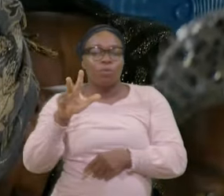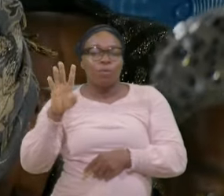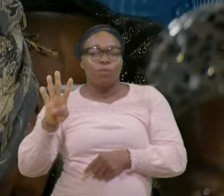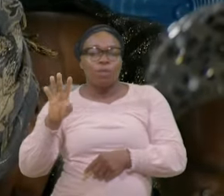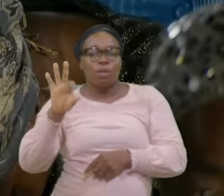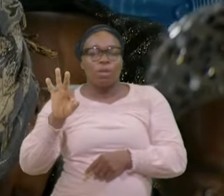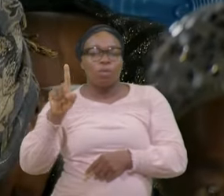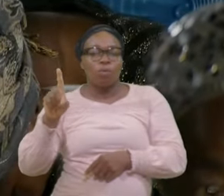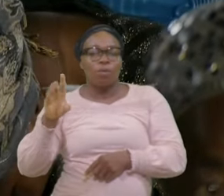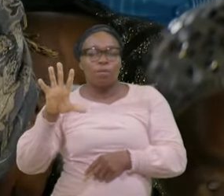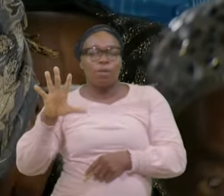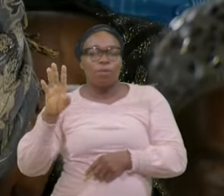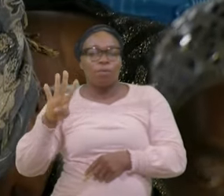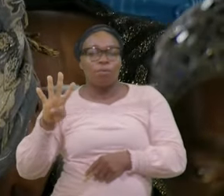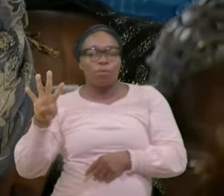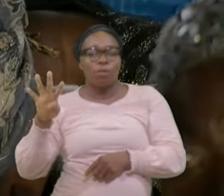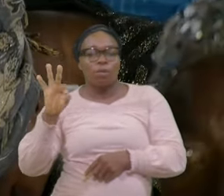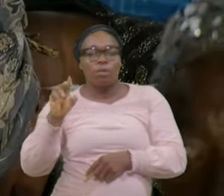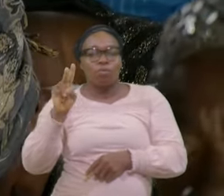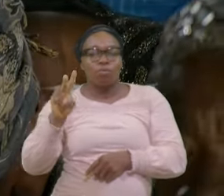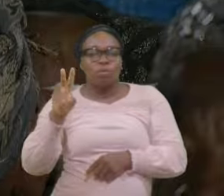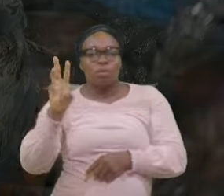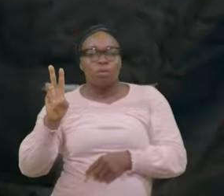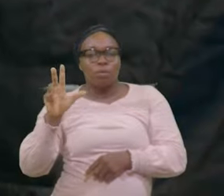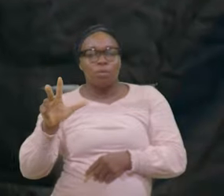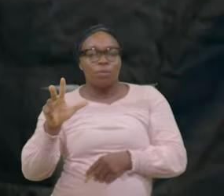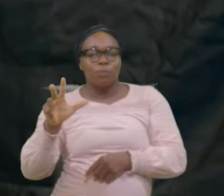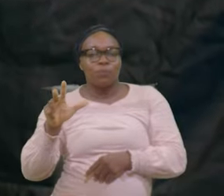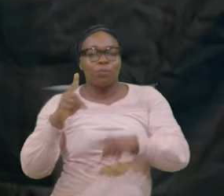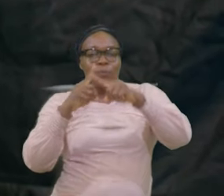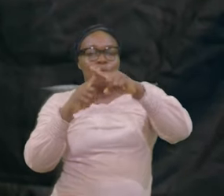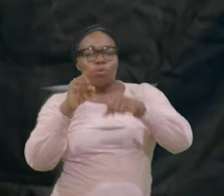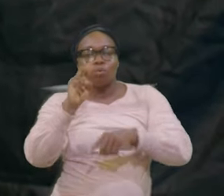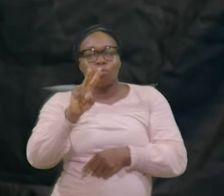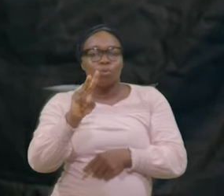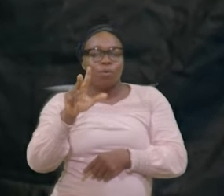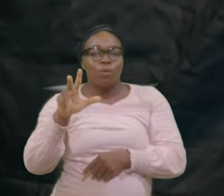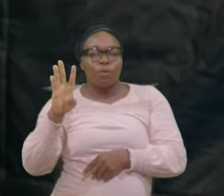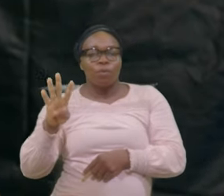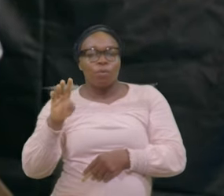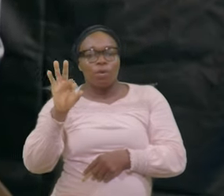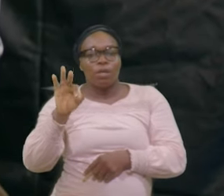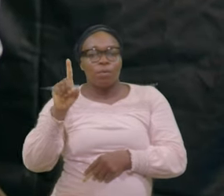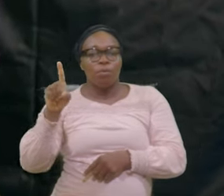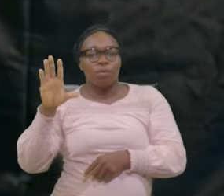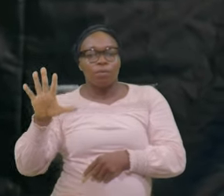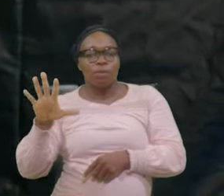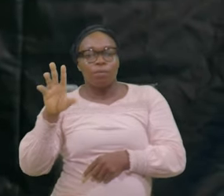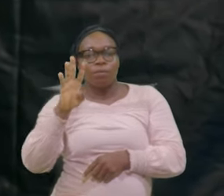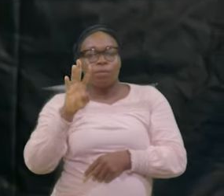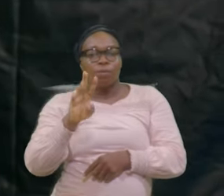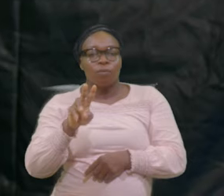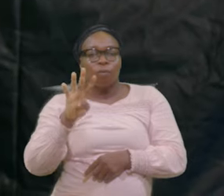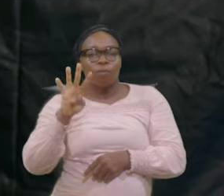6 Again Plus 234 9 1 5 3 4